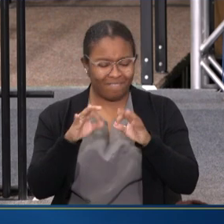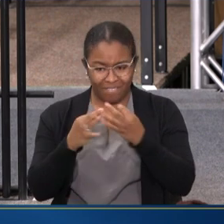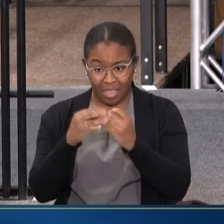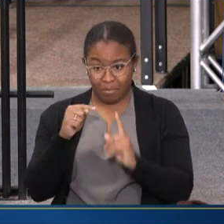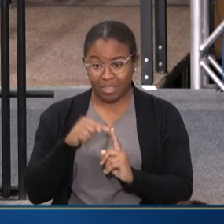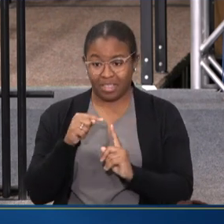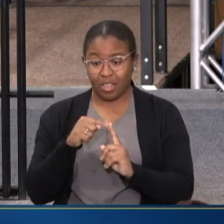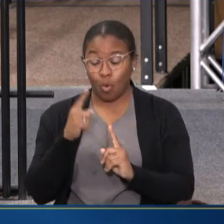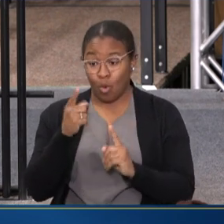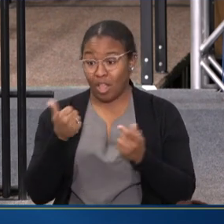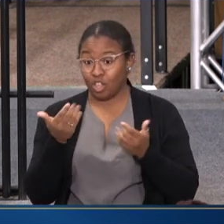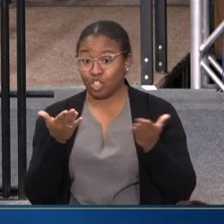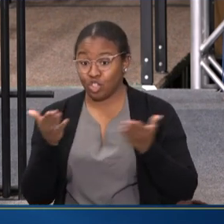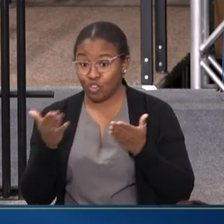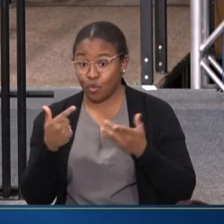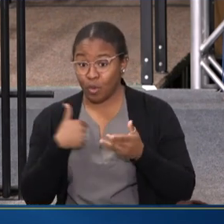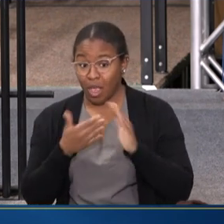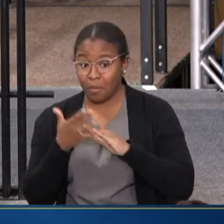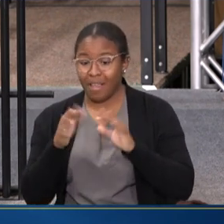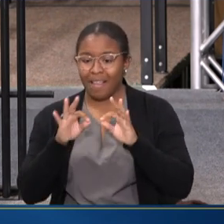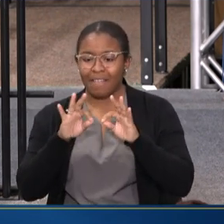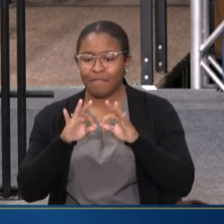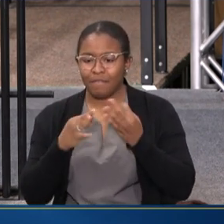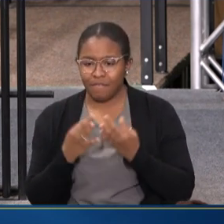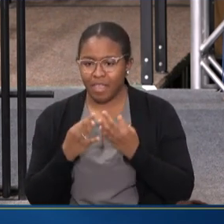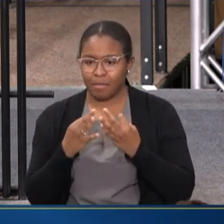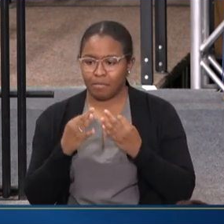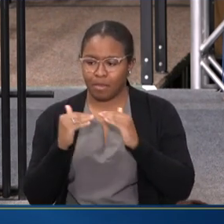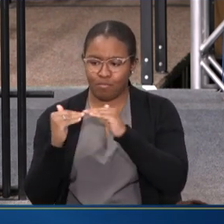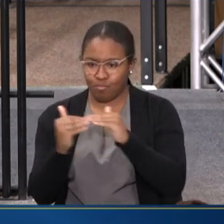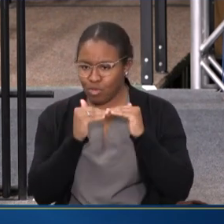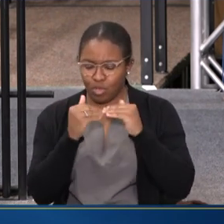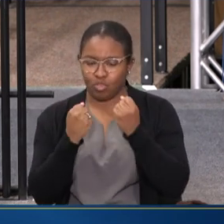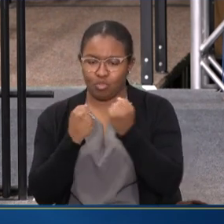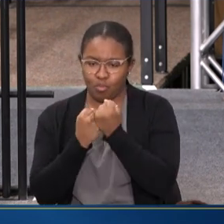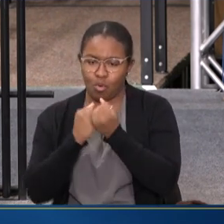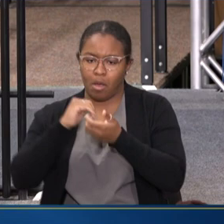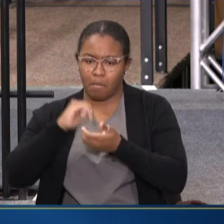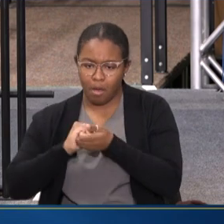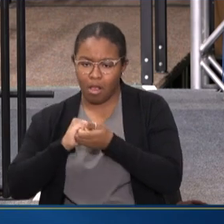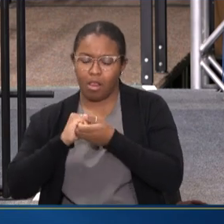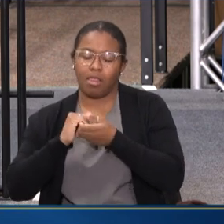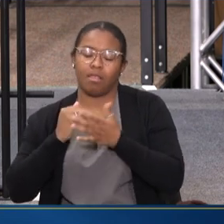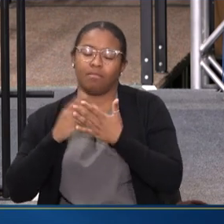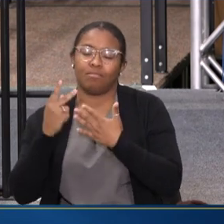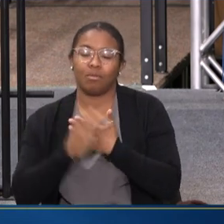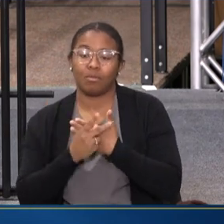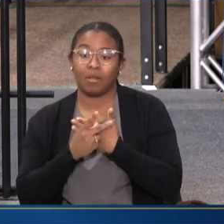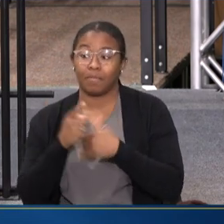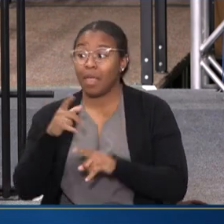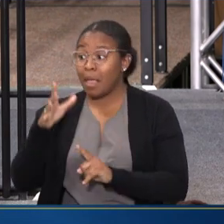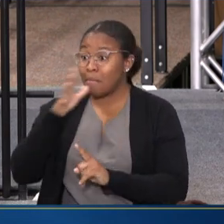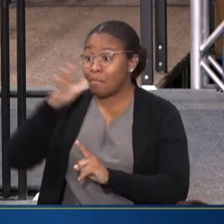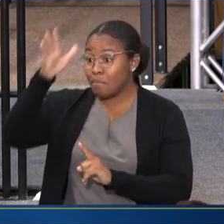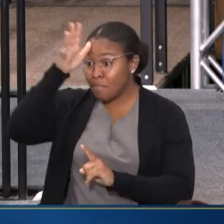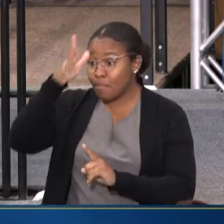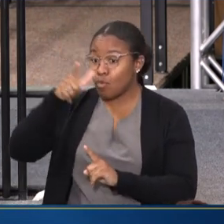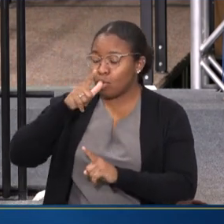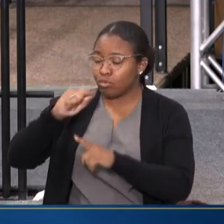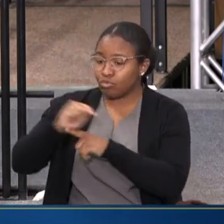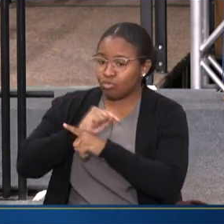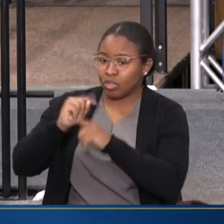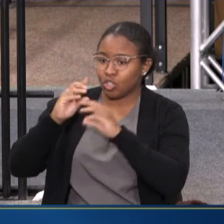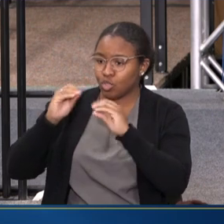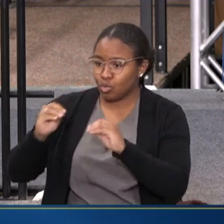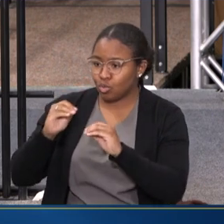ONE OTHER SERVICE THAT WE OPERATE IS THE FAMILY PEER SUPPORT PARTNER PROGRAM, WHICH IS PARENTS THAT ARE TRAINED TO WORK WITH